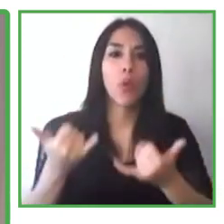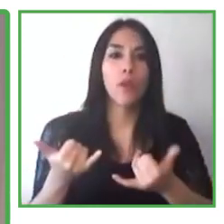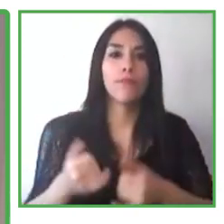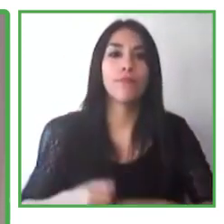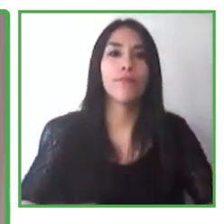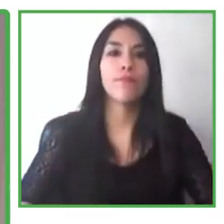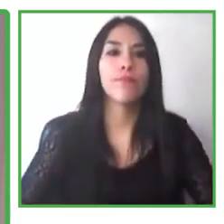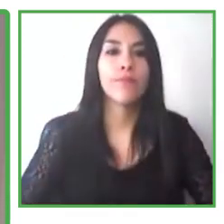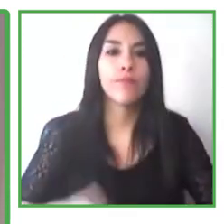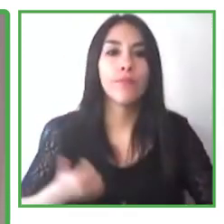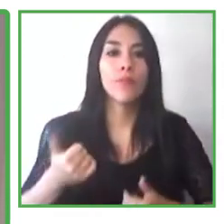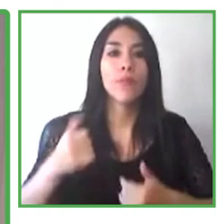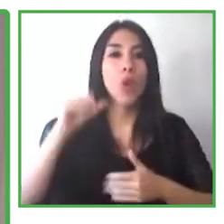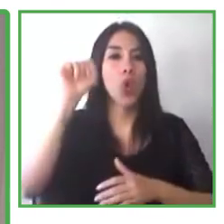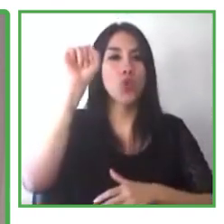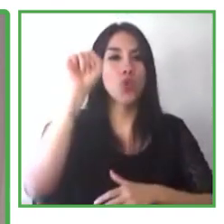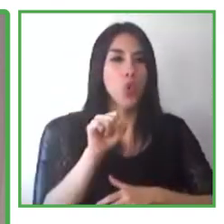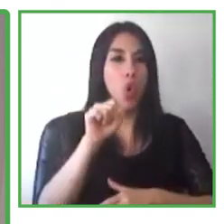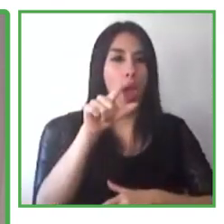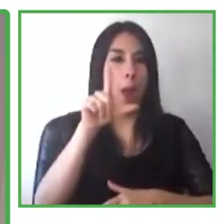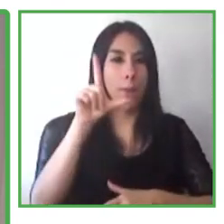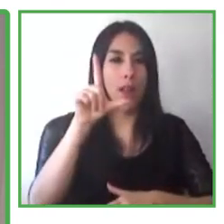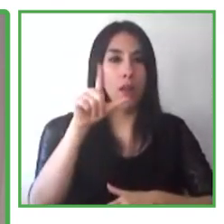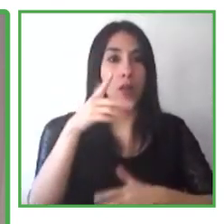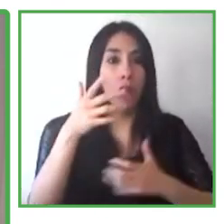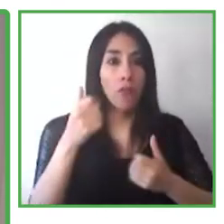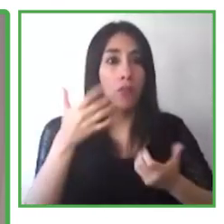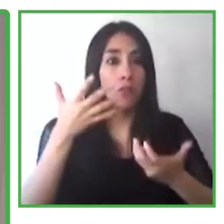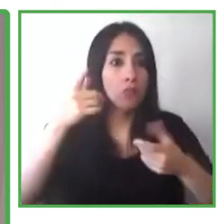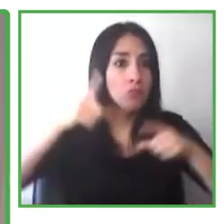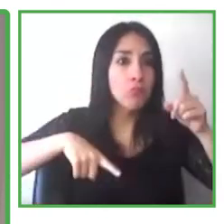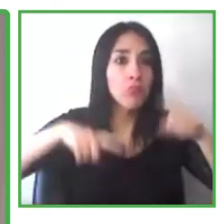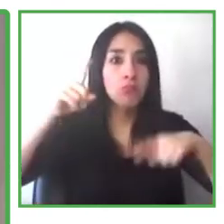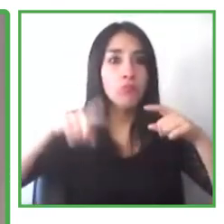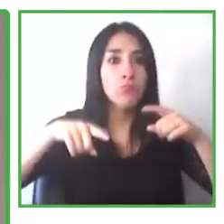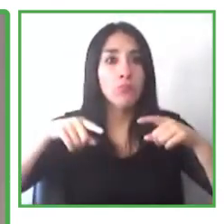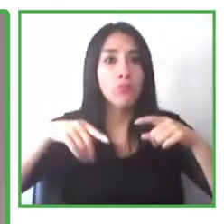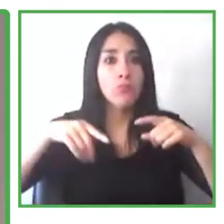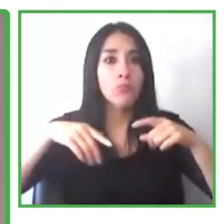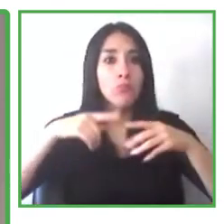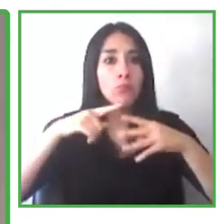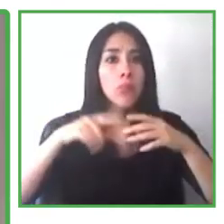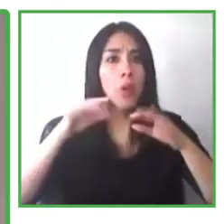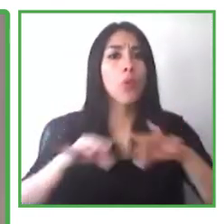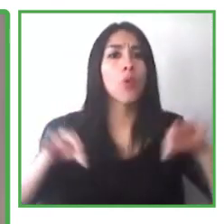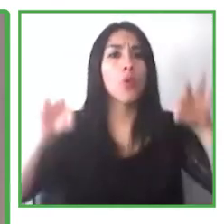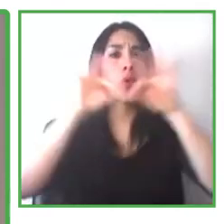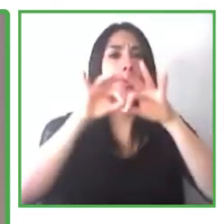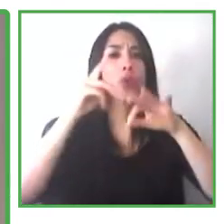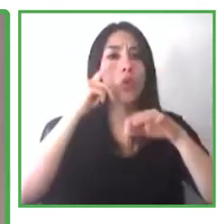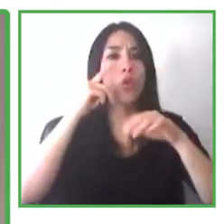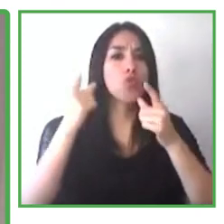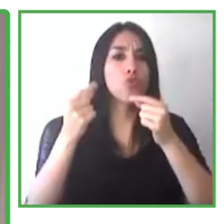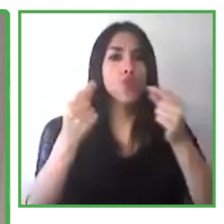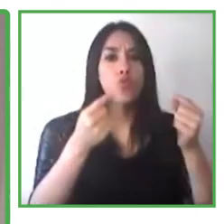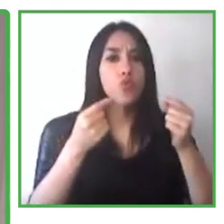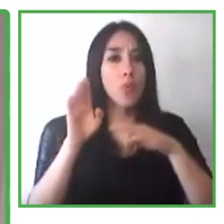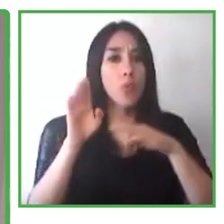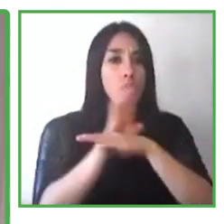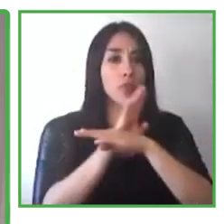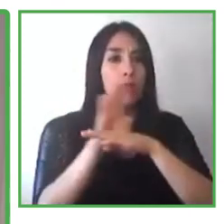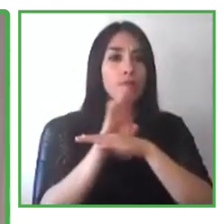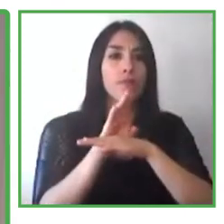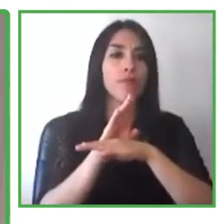Latin America and the Caribbean. I'm not going to try to pronounce their last names because I don't want to mess them up. But first, we're going to hear